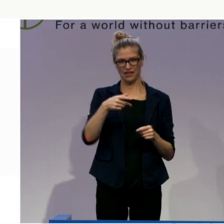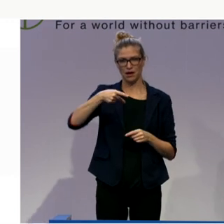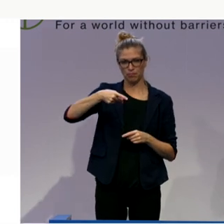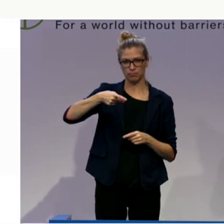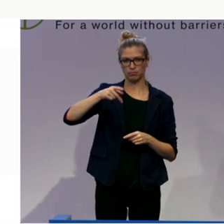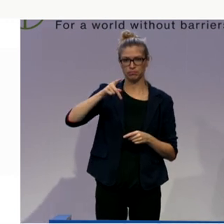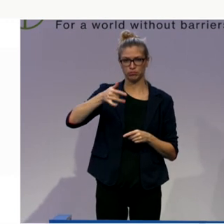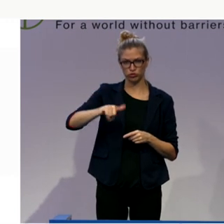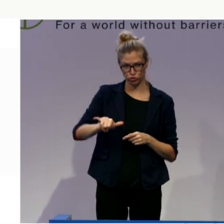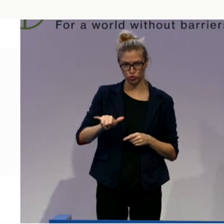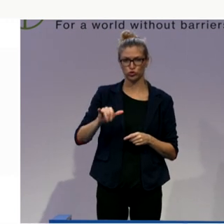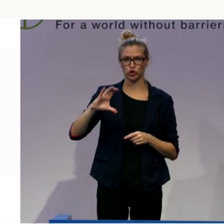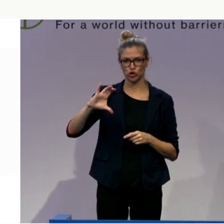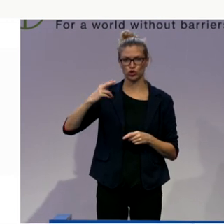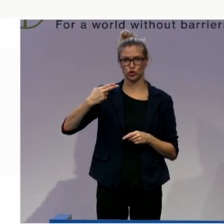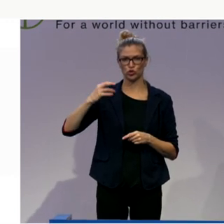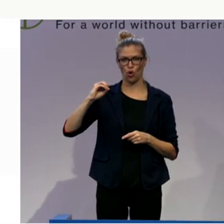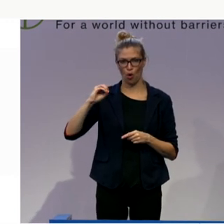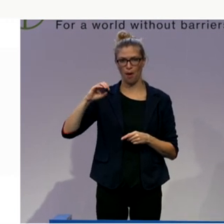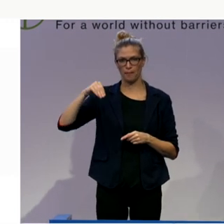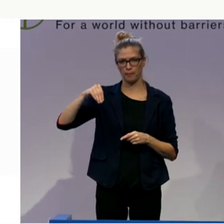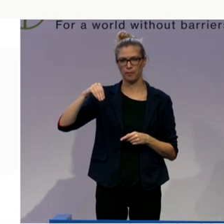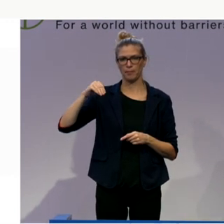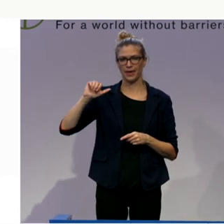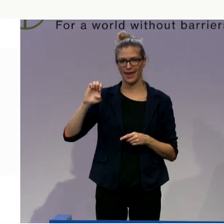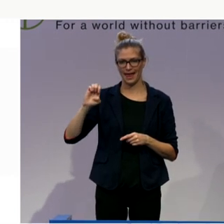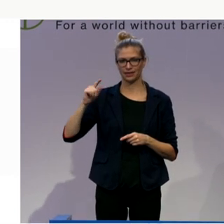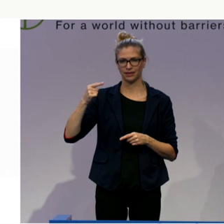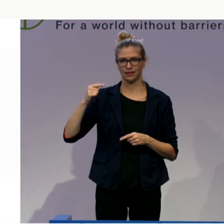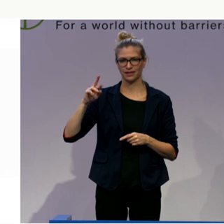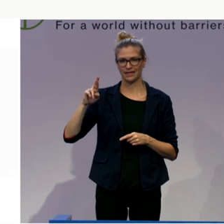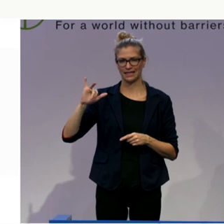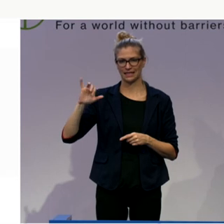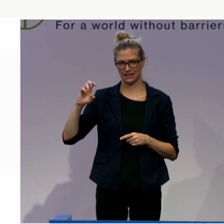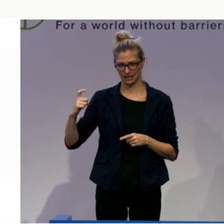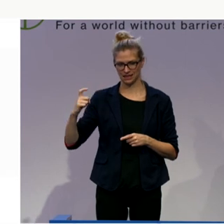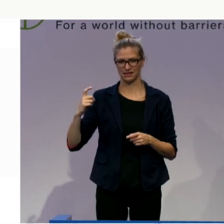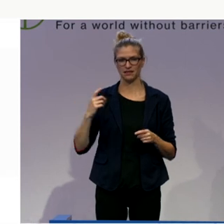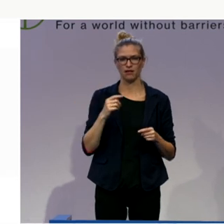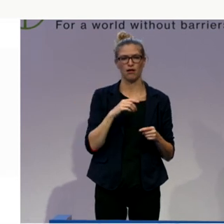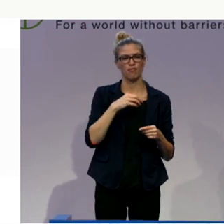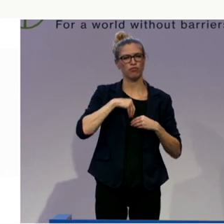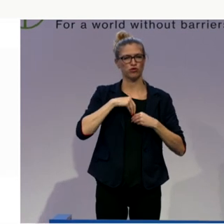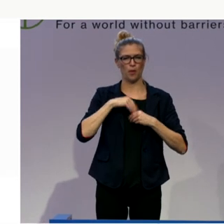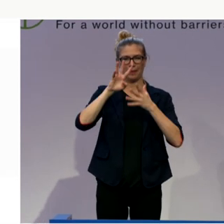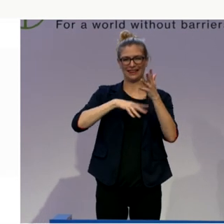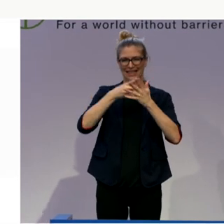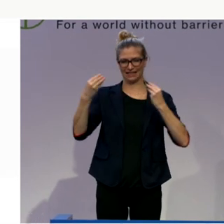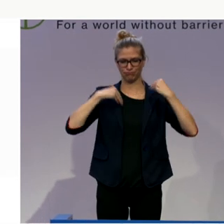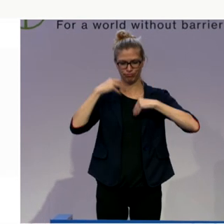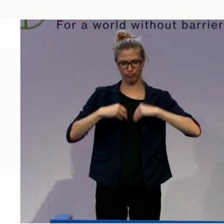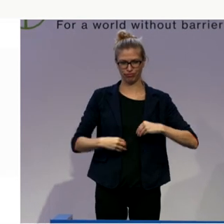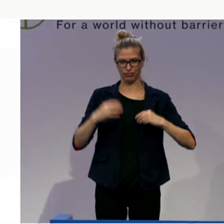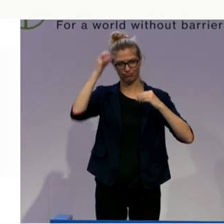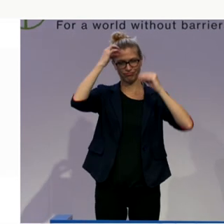that is reliable, that has something like a very good convergent view